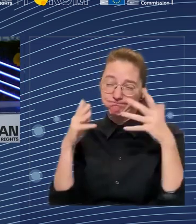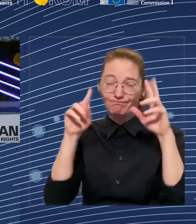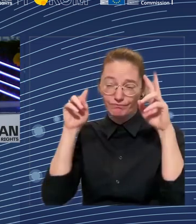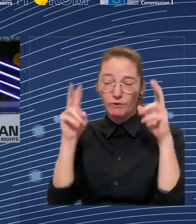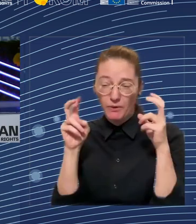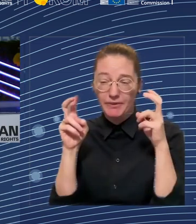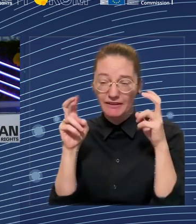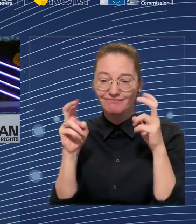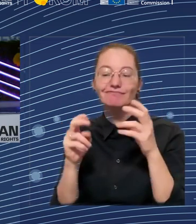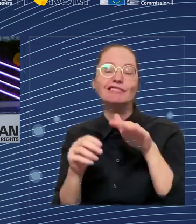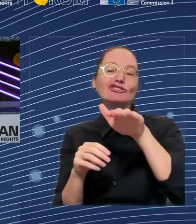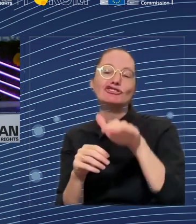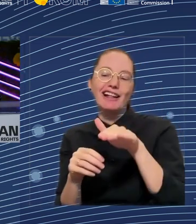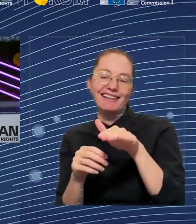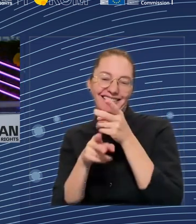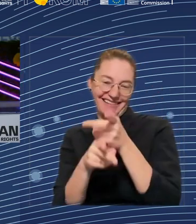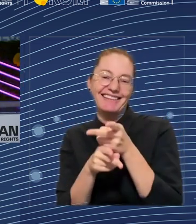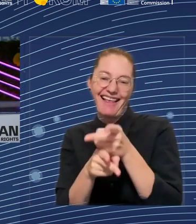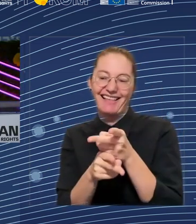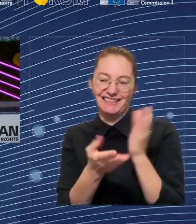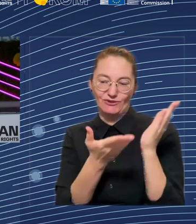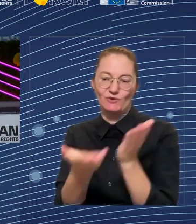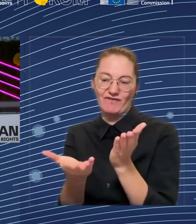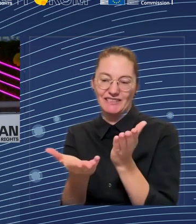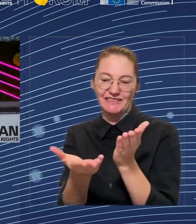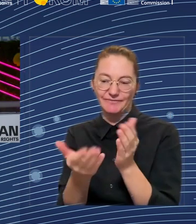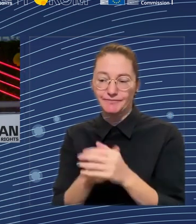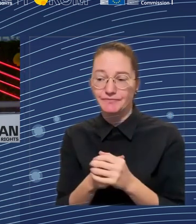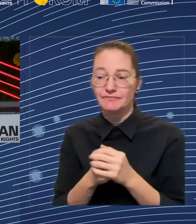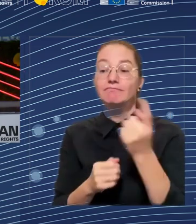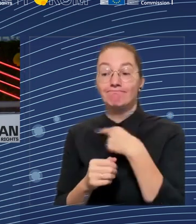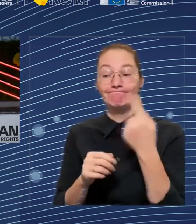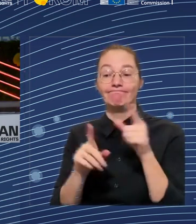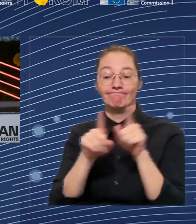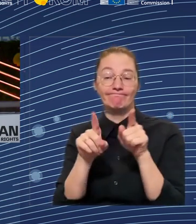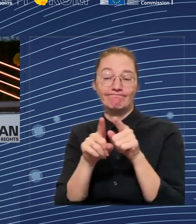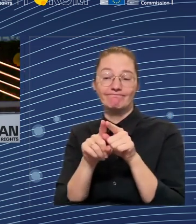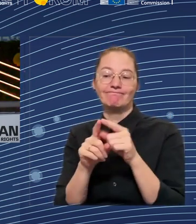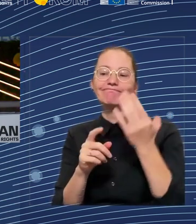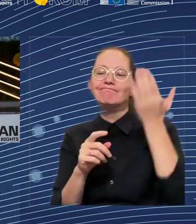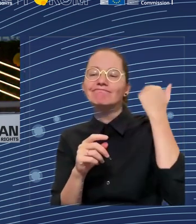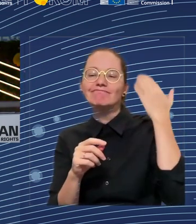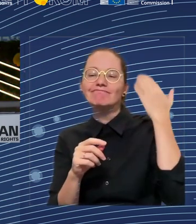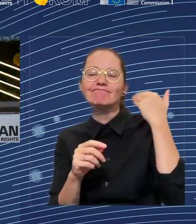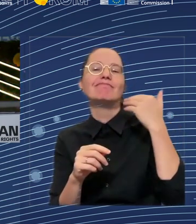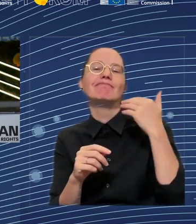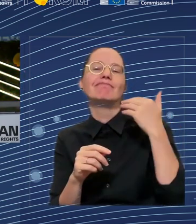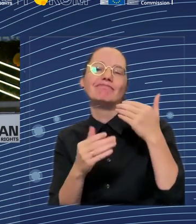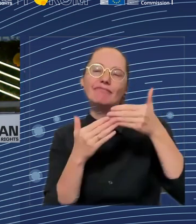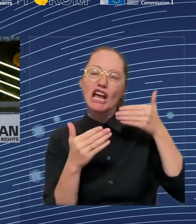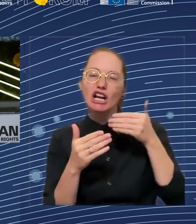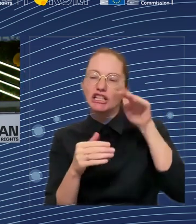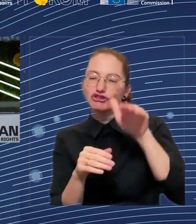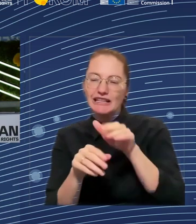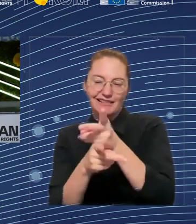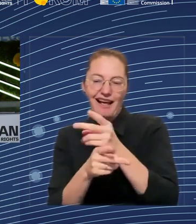see an increase in employment participation of mothers. So also in this whole broad area in